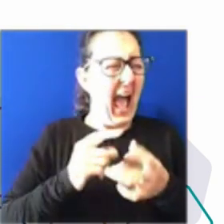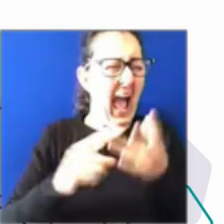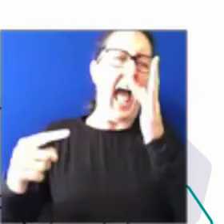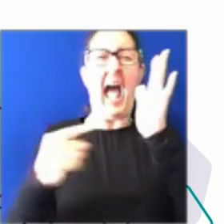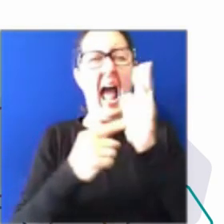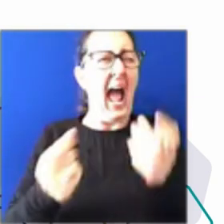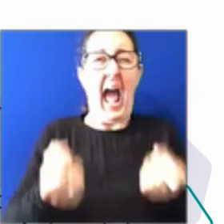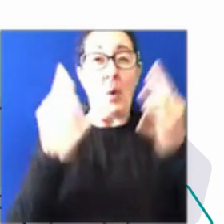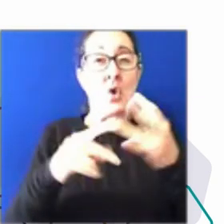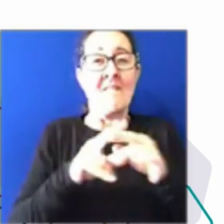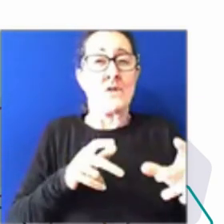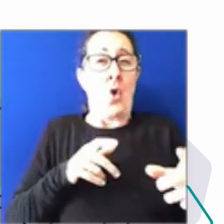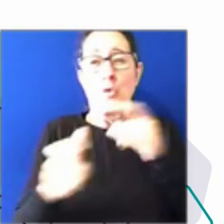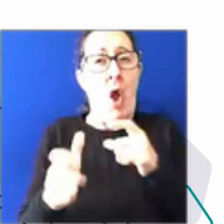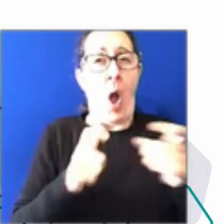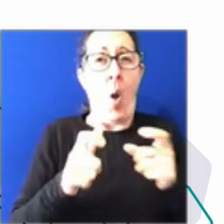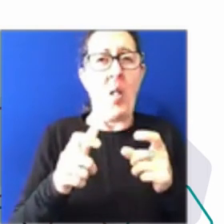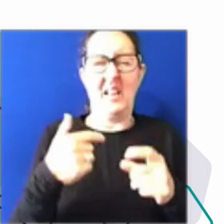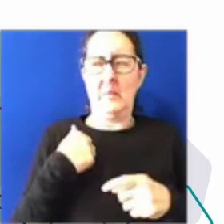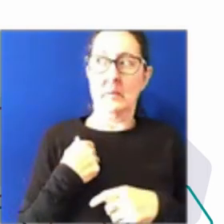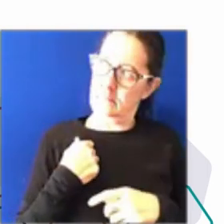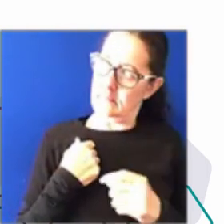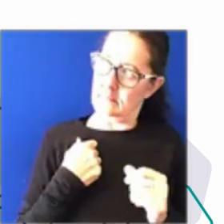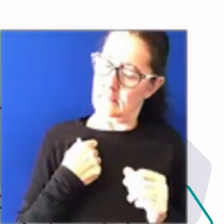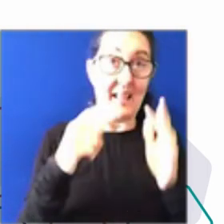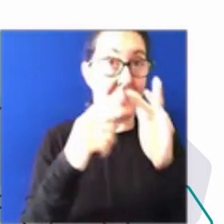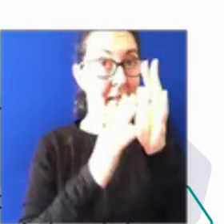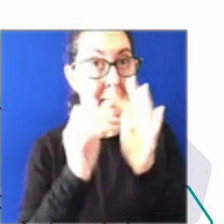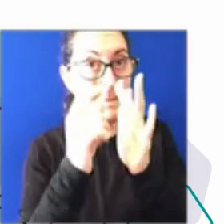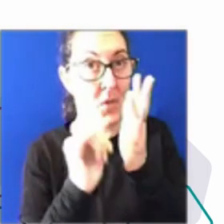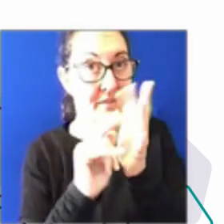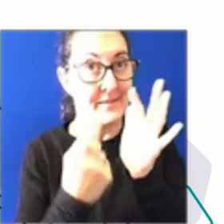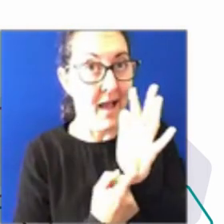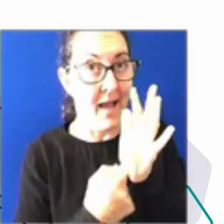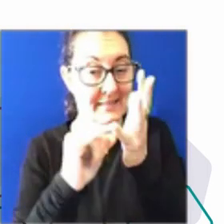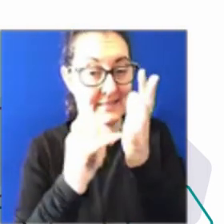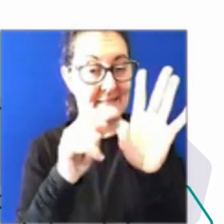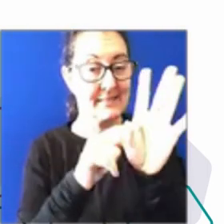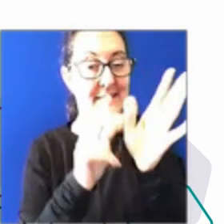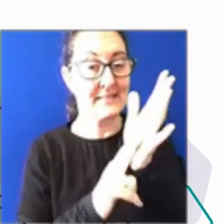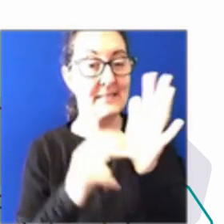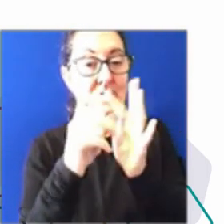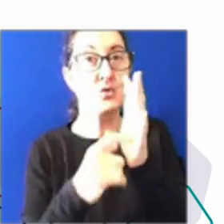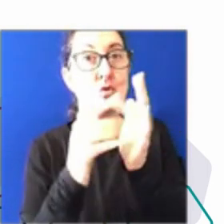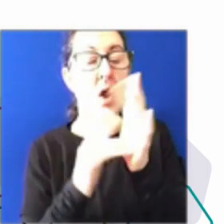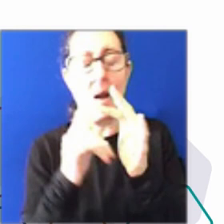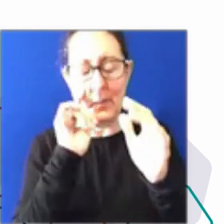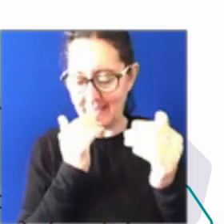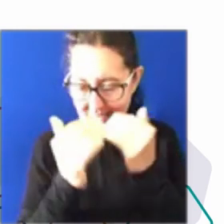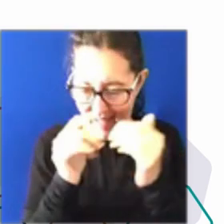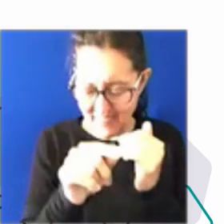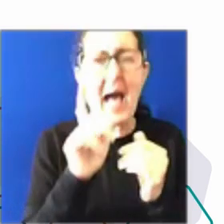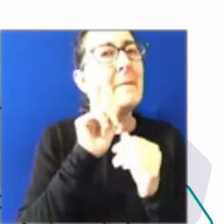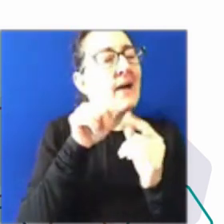Googled it. So imposter syndrome, I'm sure many of you have heard of that. I'm not going to explain it to you. But point being, and this goes to what Helen was just saying,